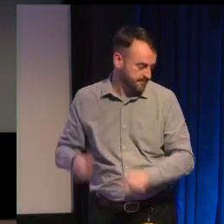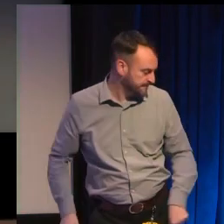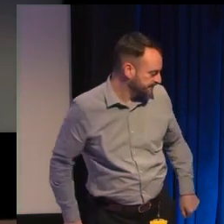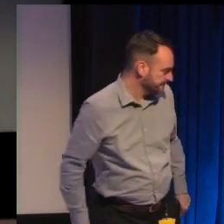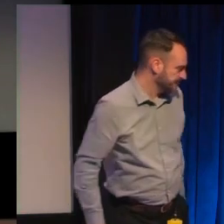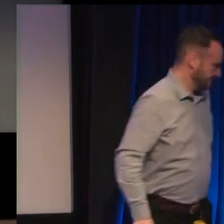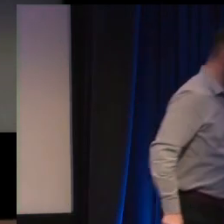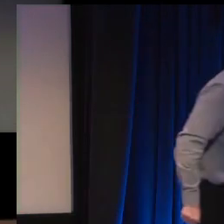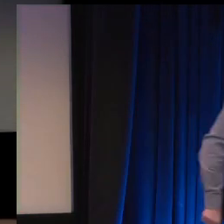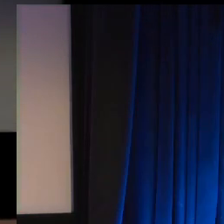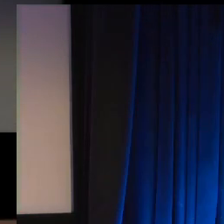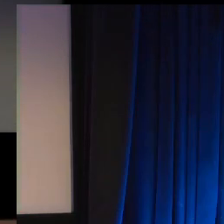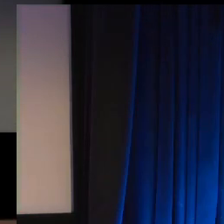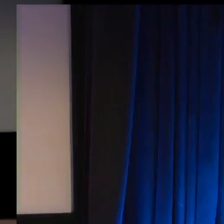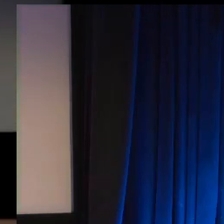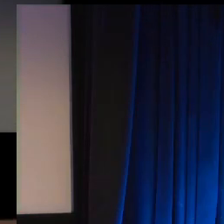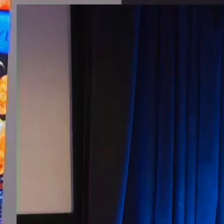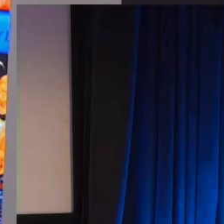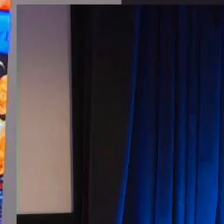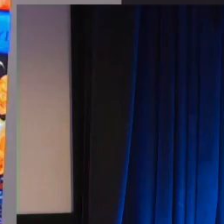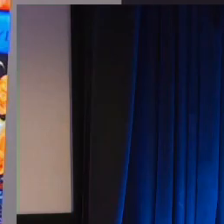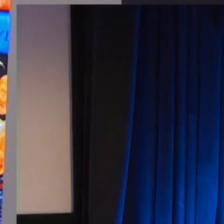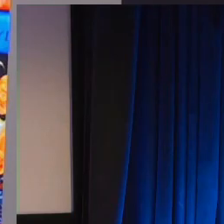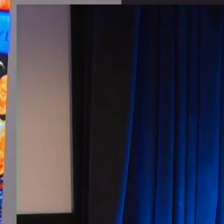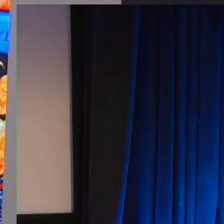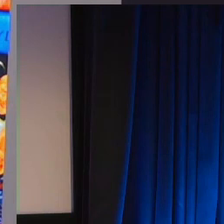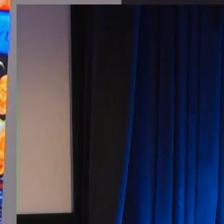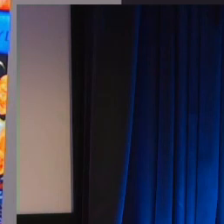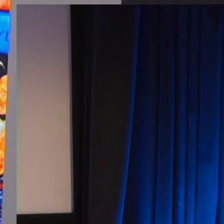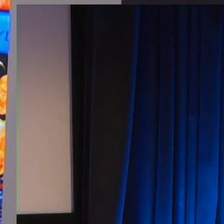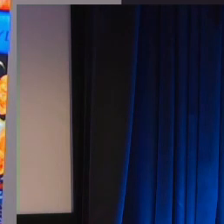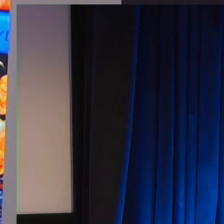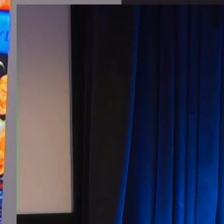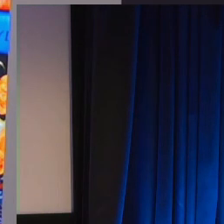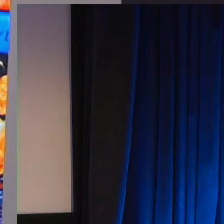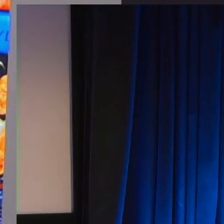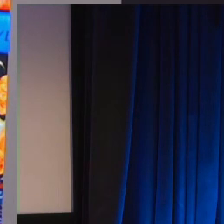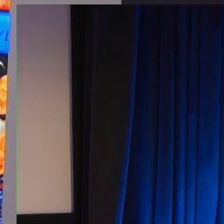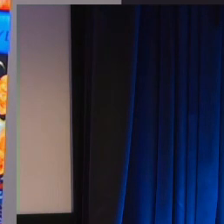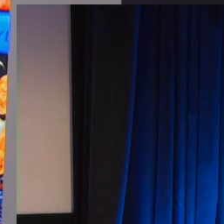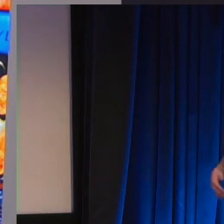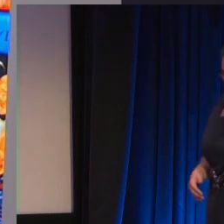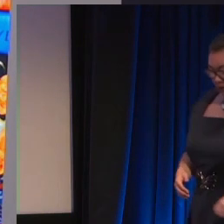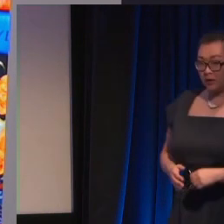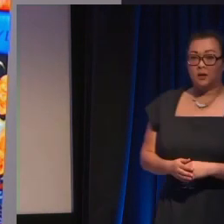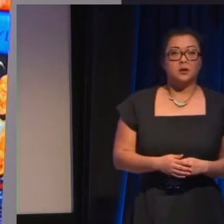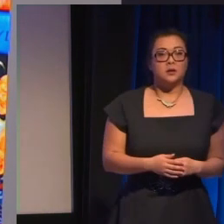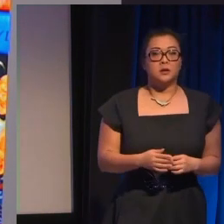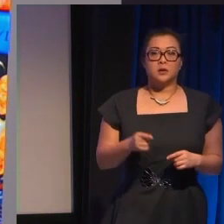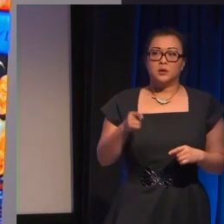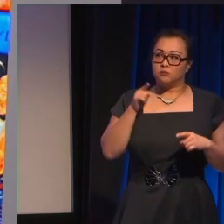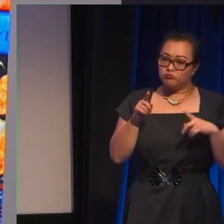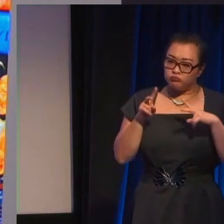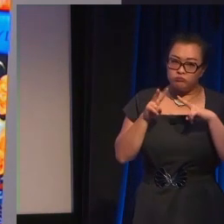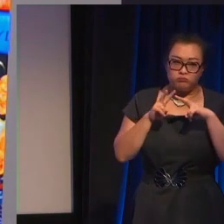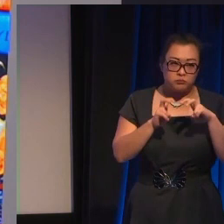so if you're exploring contemporary culture rather than a historical or pseudo-historical setting you can avoid the telephone game